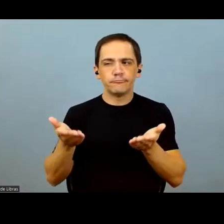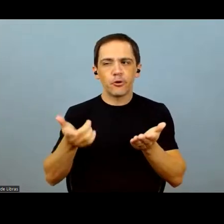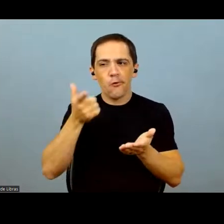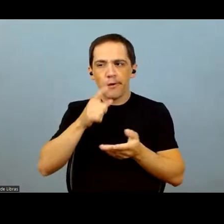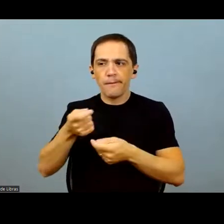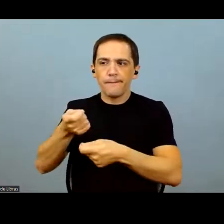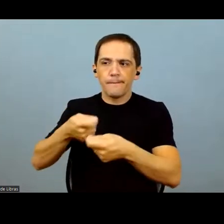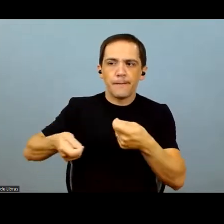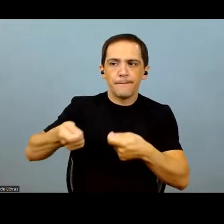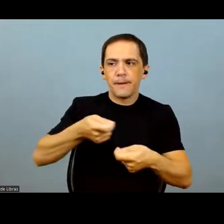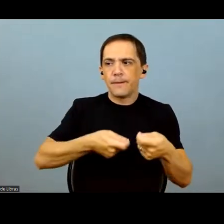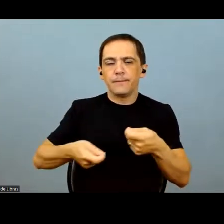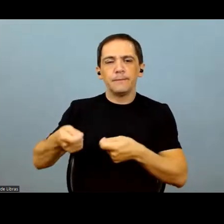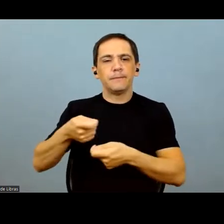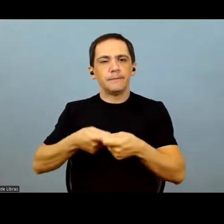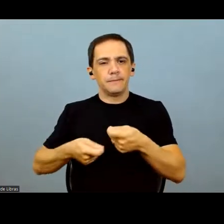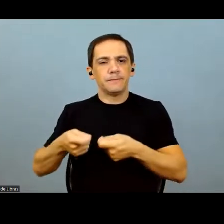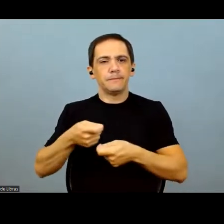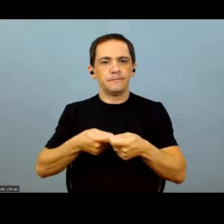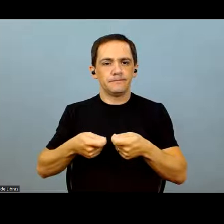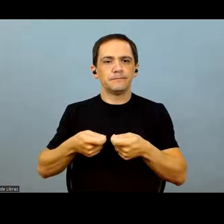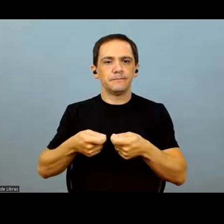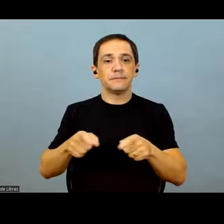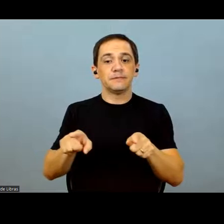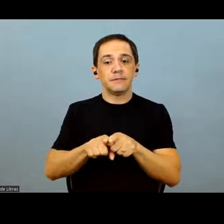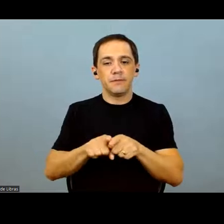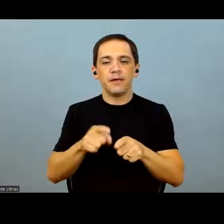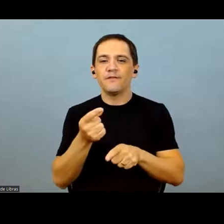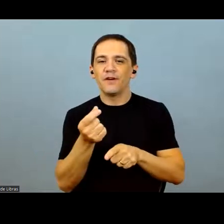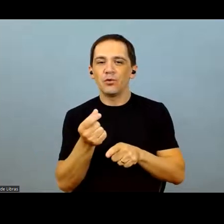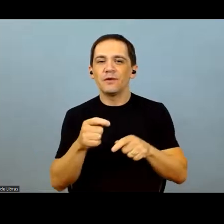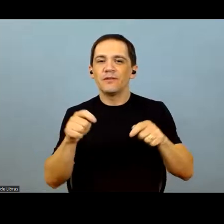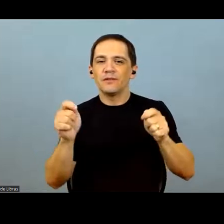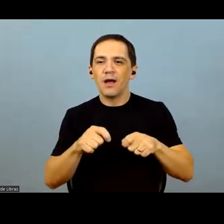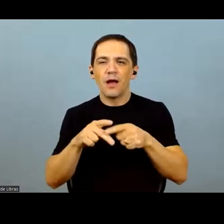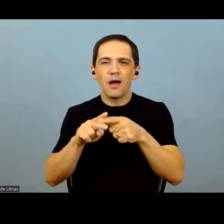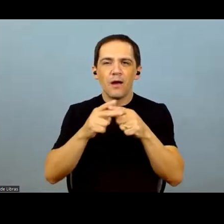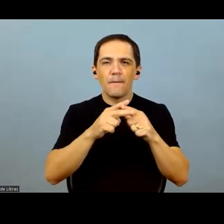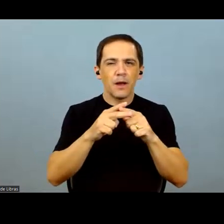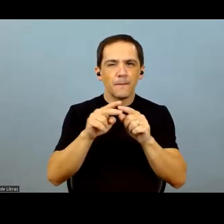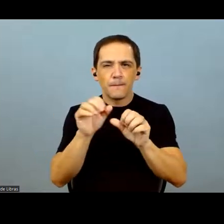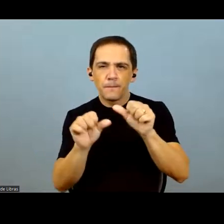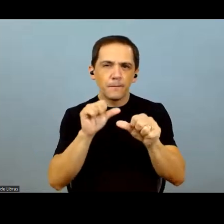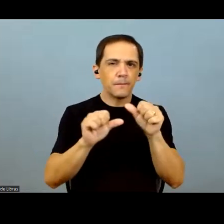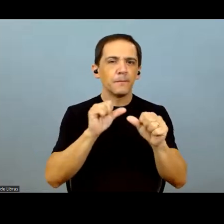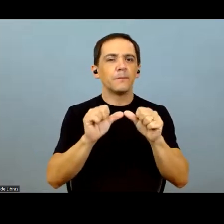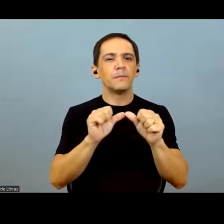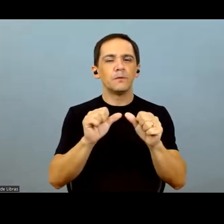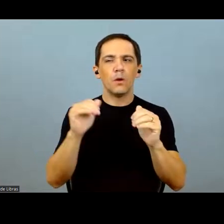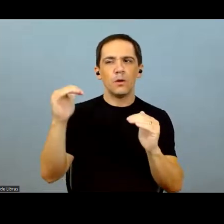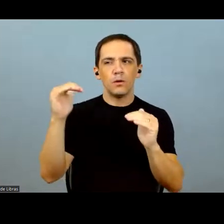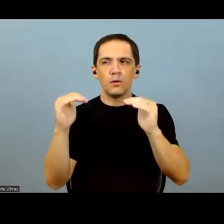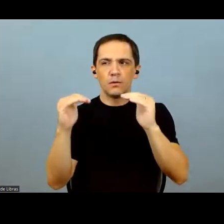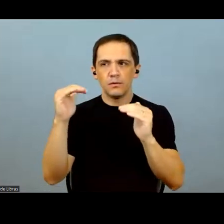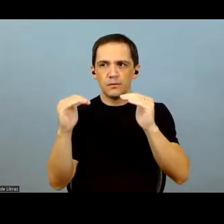tighter supply, the market will naturally adjust. This is what we expect